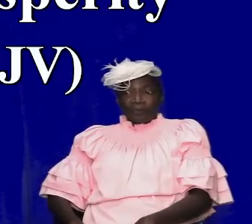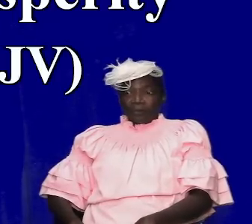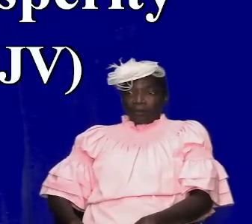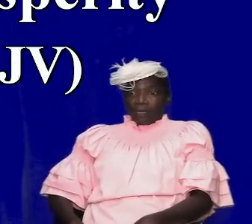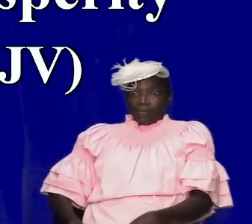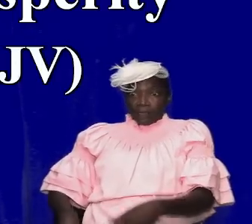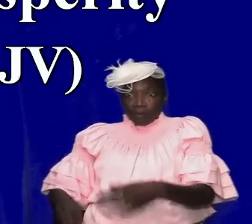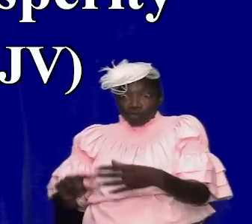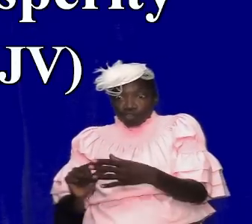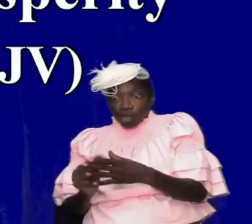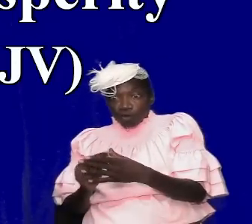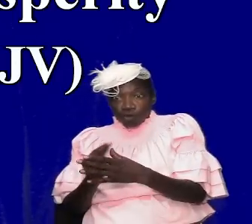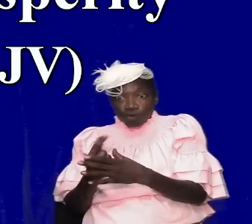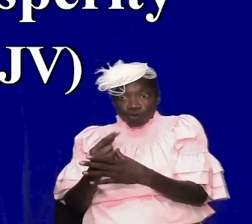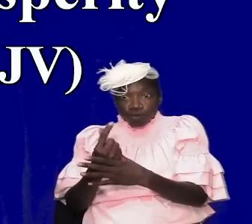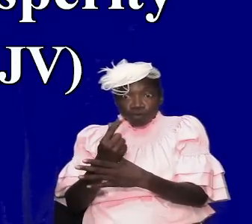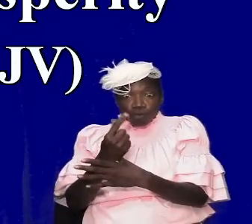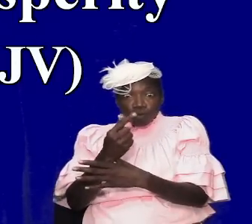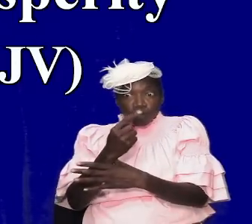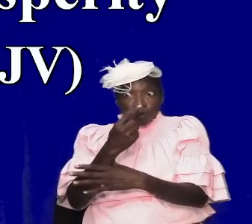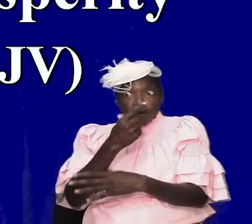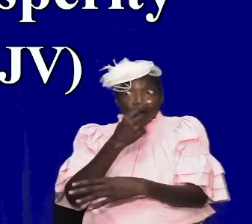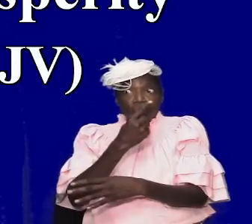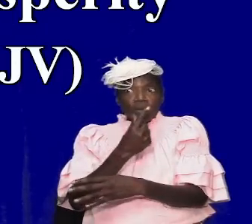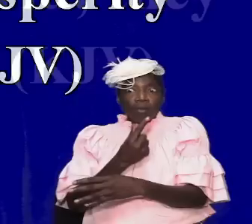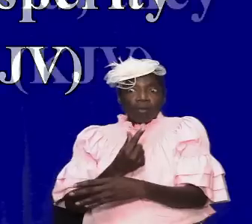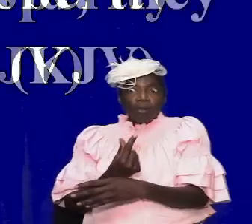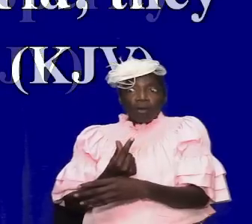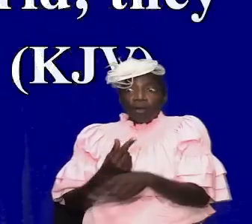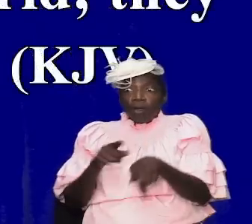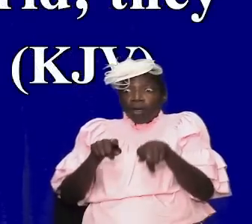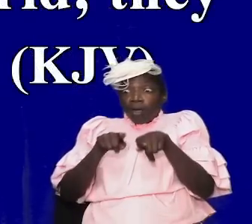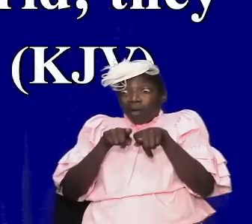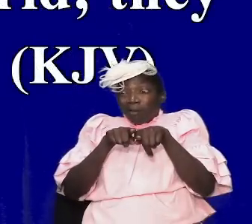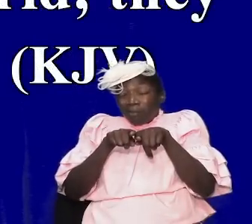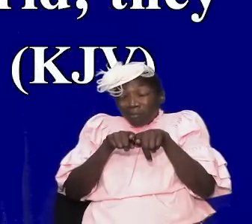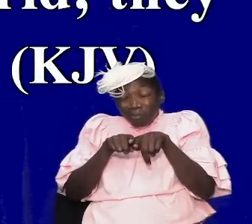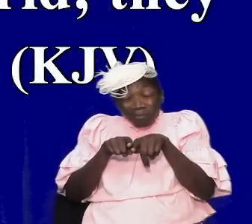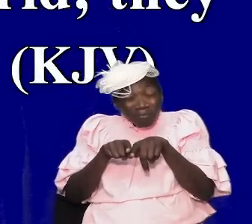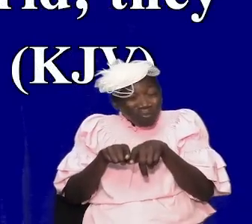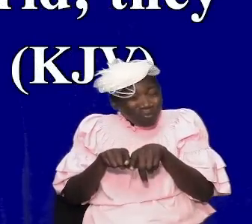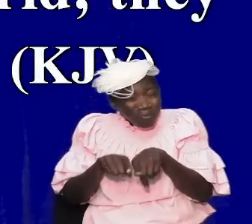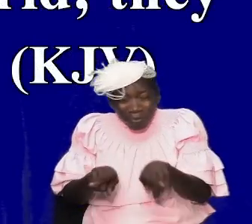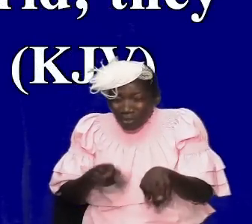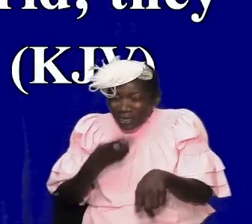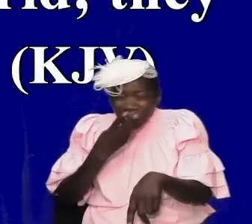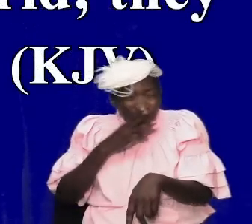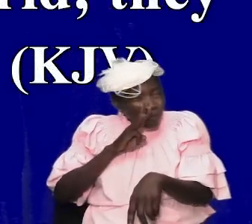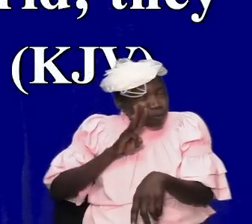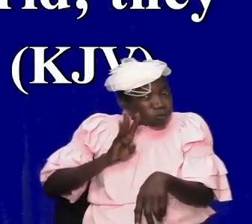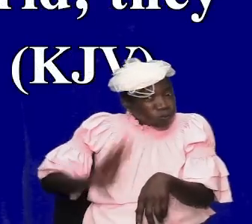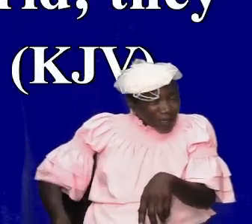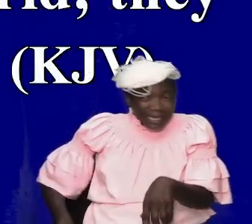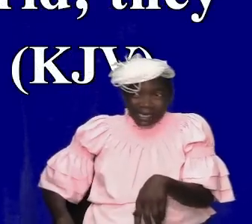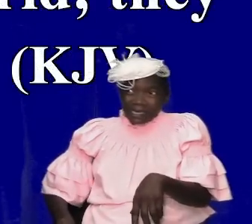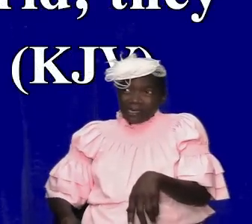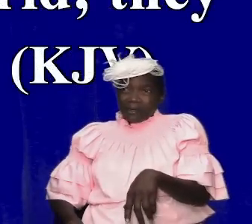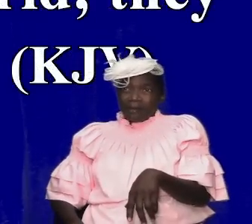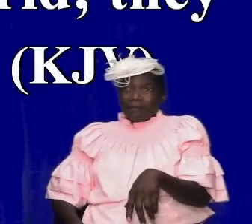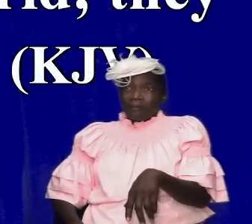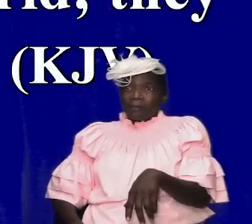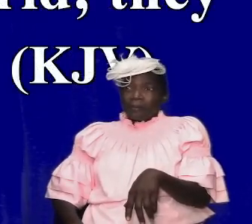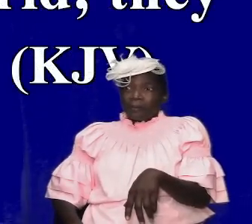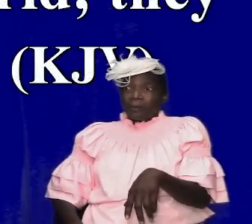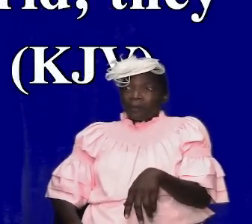prospering even though they were wicked and vile and they treated with disregard the the